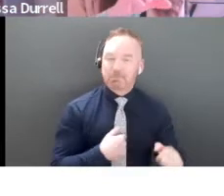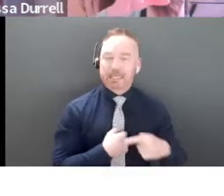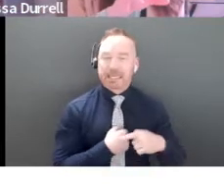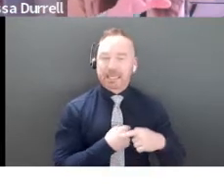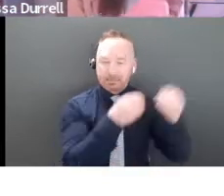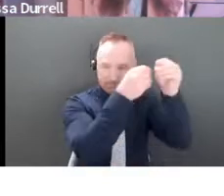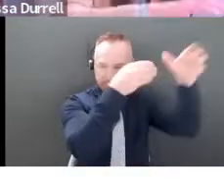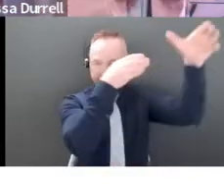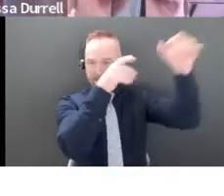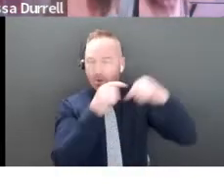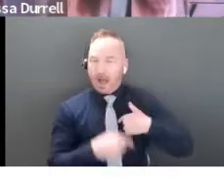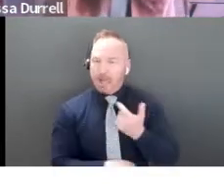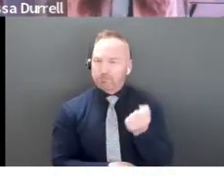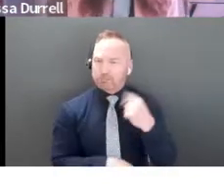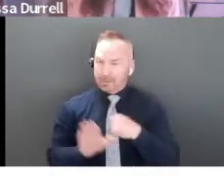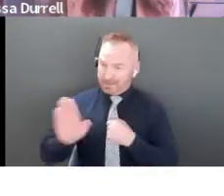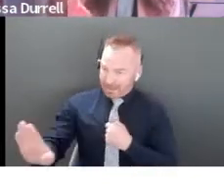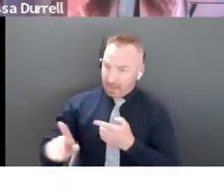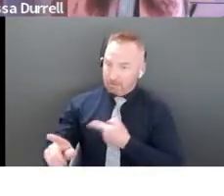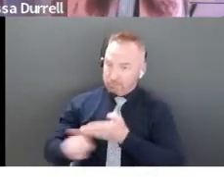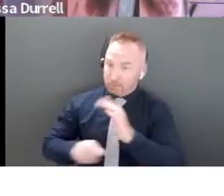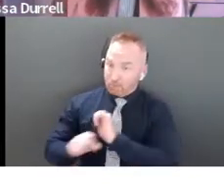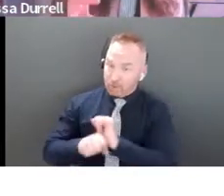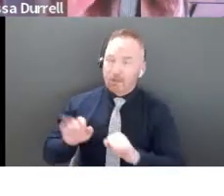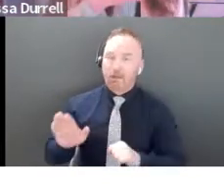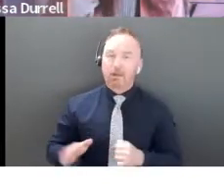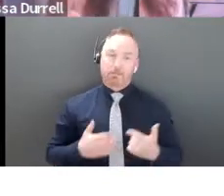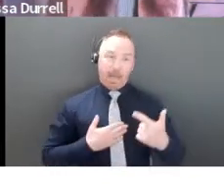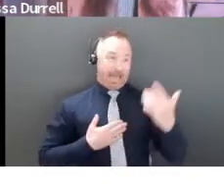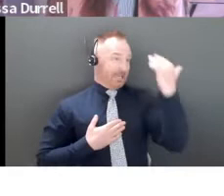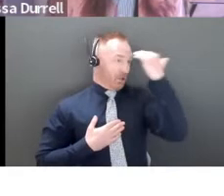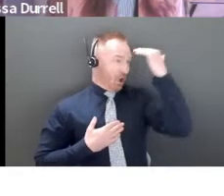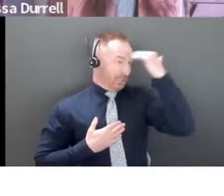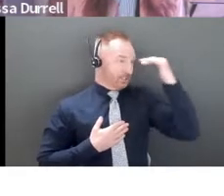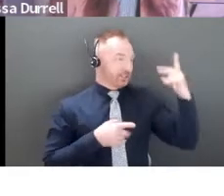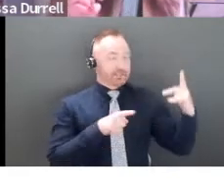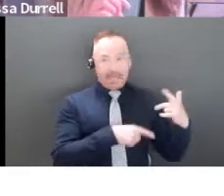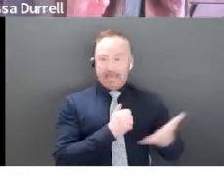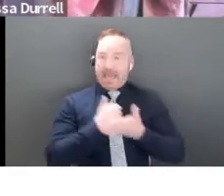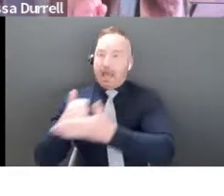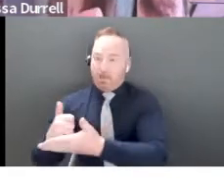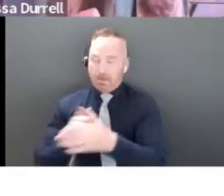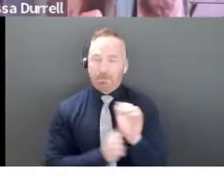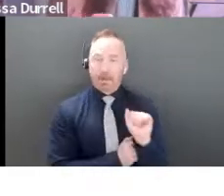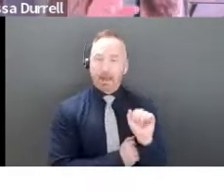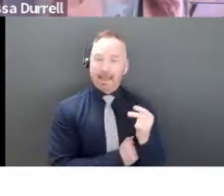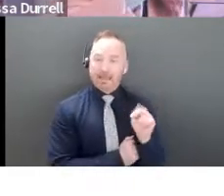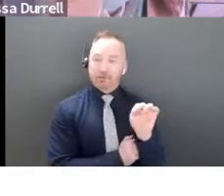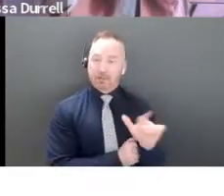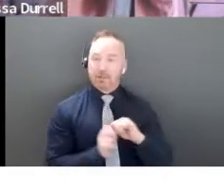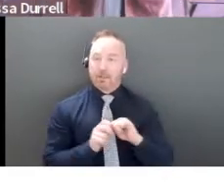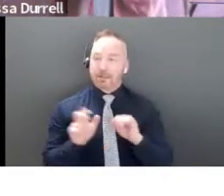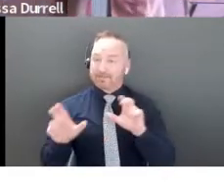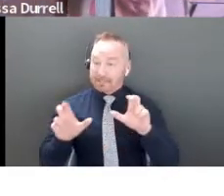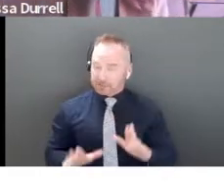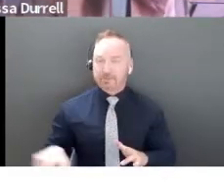bit about their industry, I can definitely take my knowledge and help them. And angel investors are like that. They're great cocktail guests.